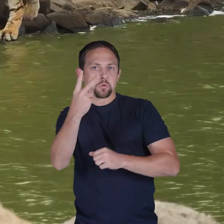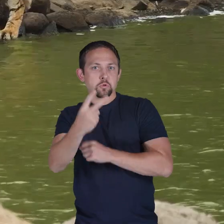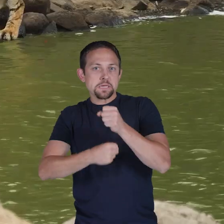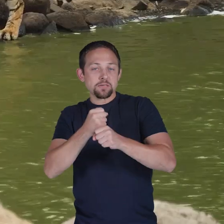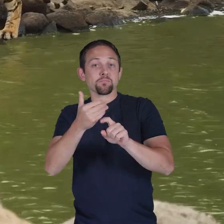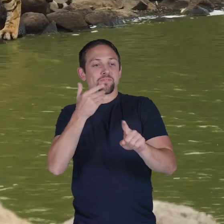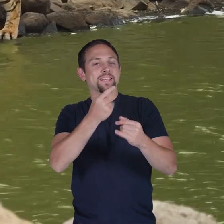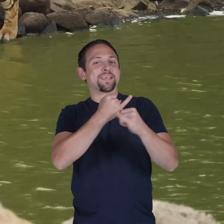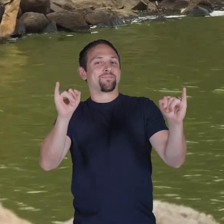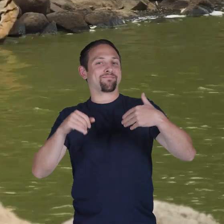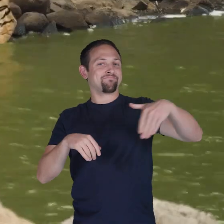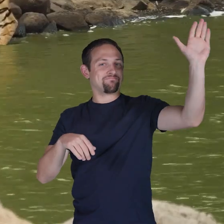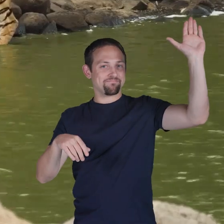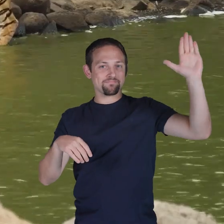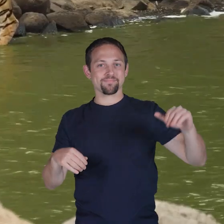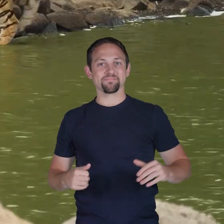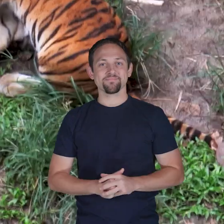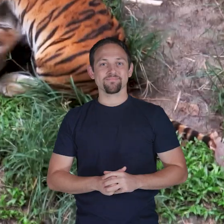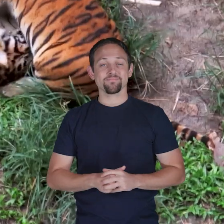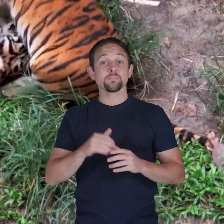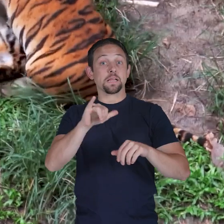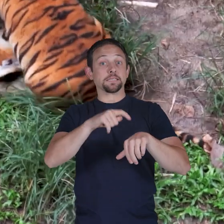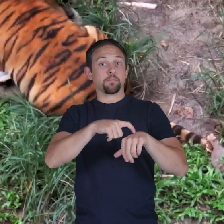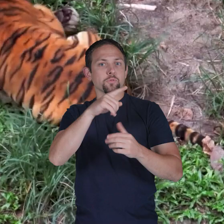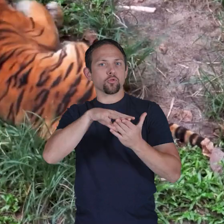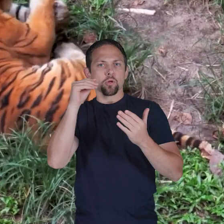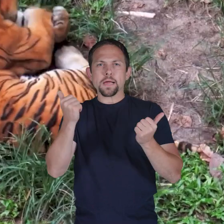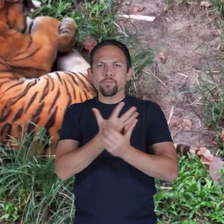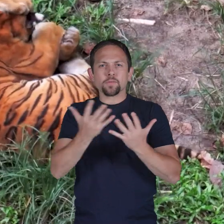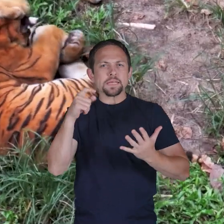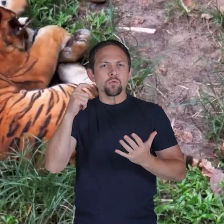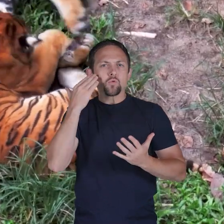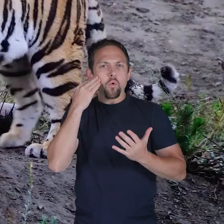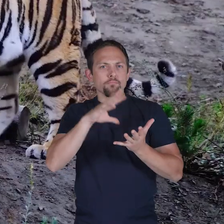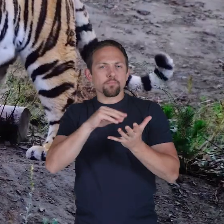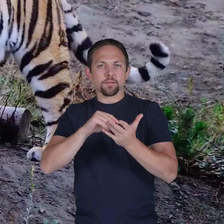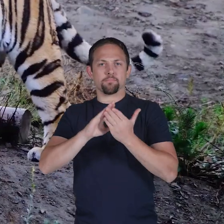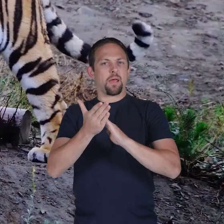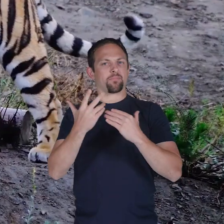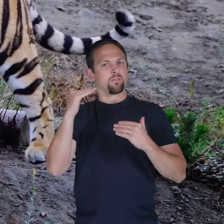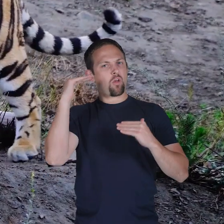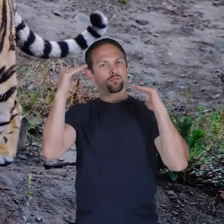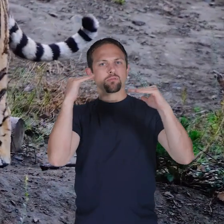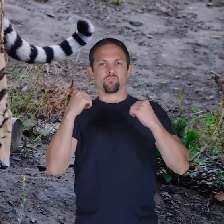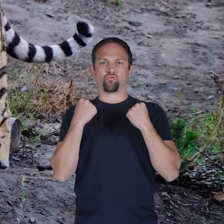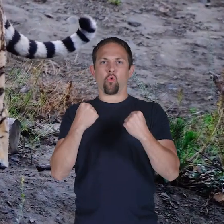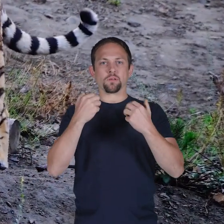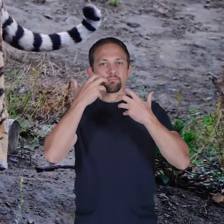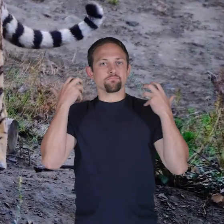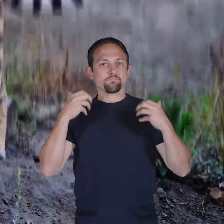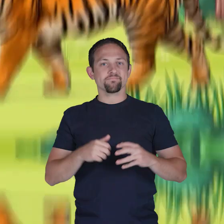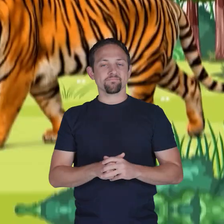years before they are ready to live independently. This time helps them learn everything they need to know to become strong adult tigers.